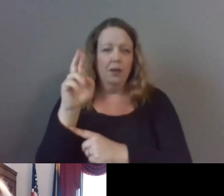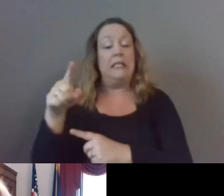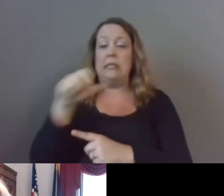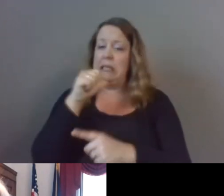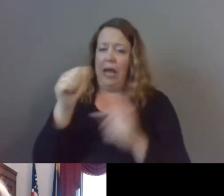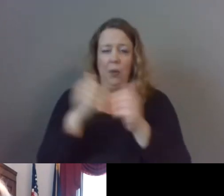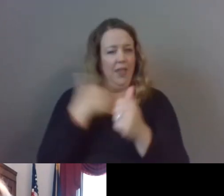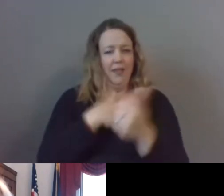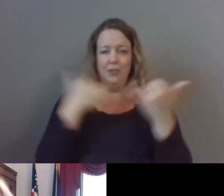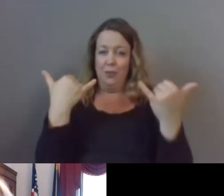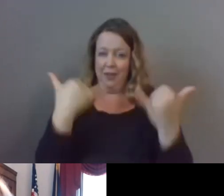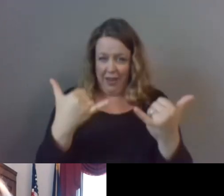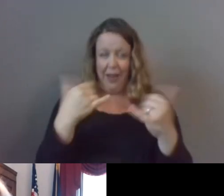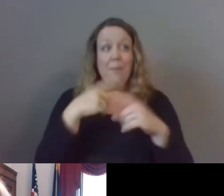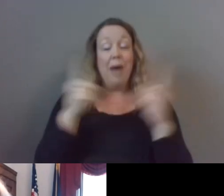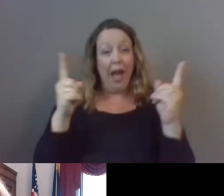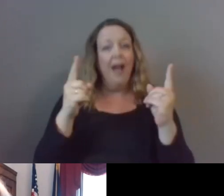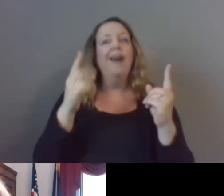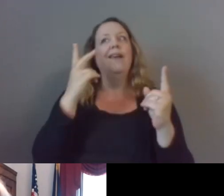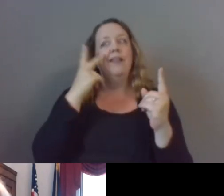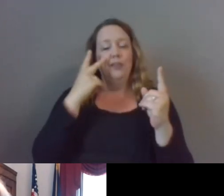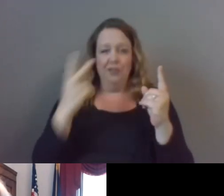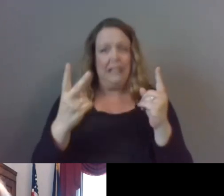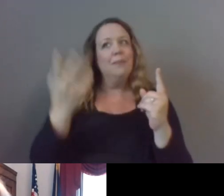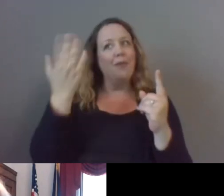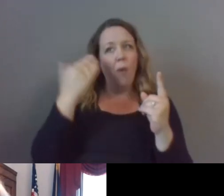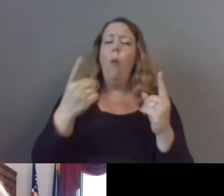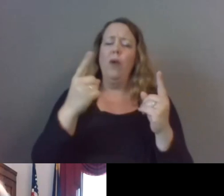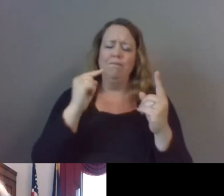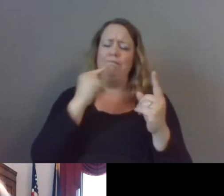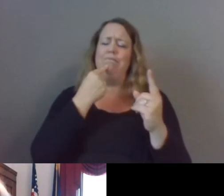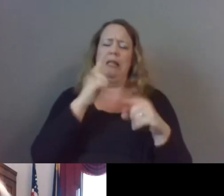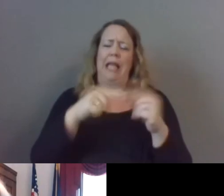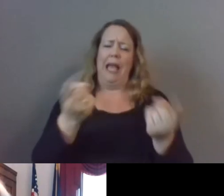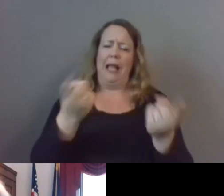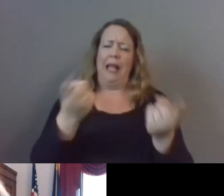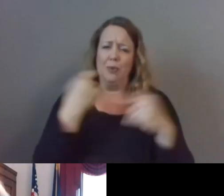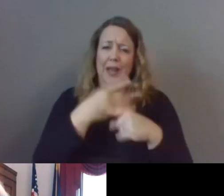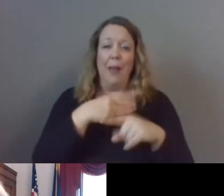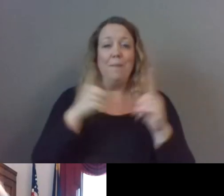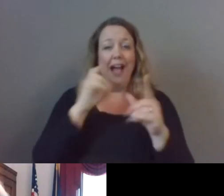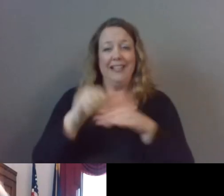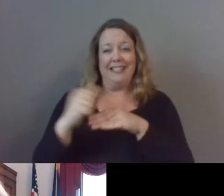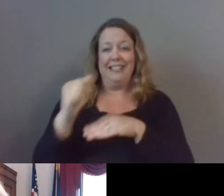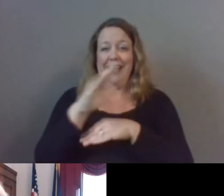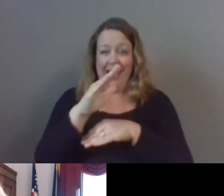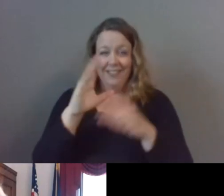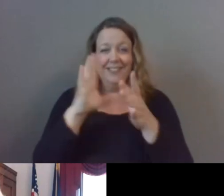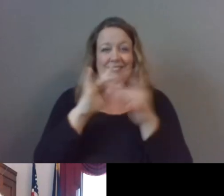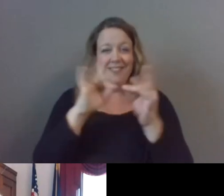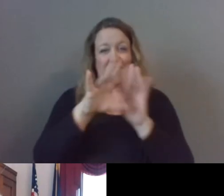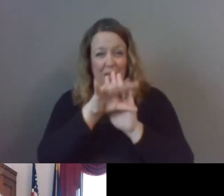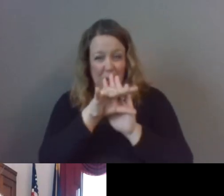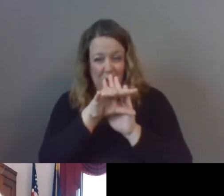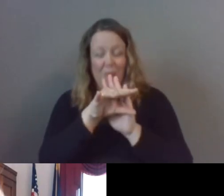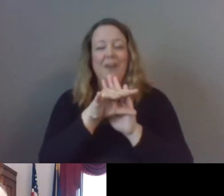speak before, you know that he's very disappointed that he can't be here. But he was able to send us a video. And so, I'm going to go ahead